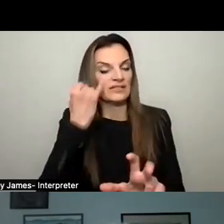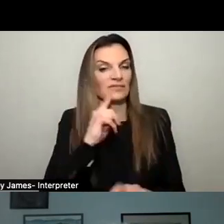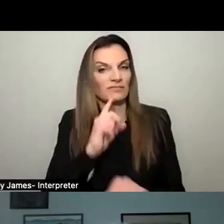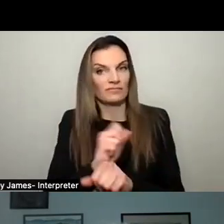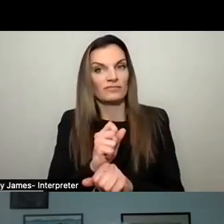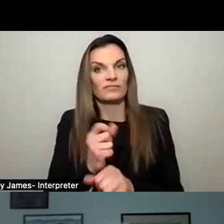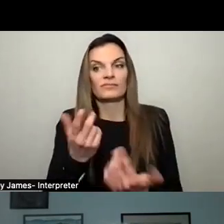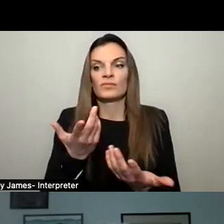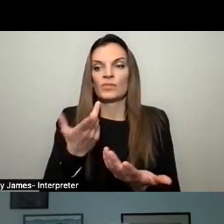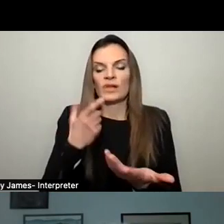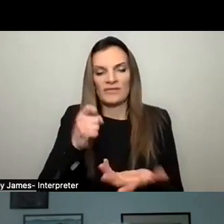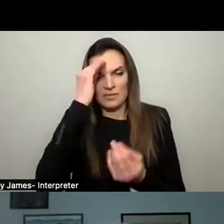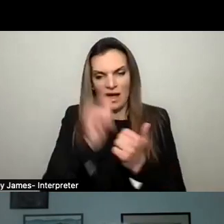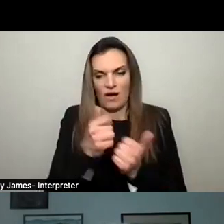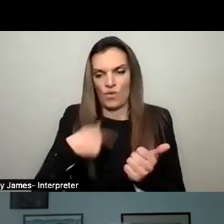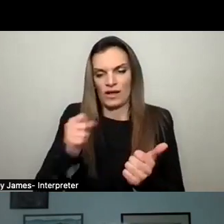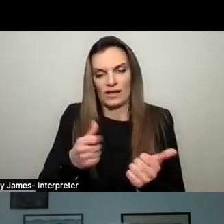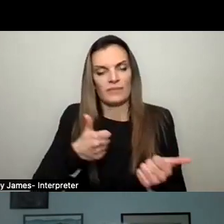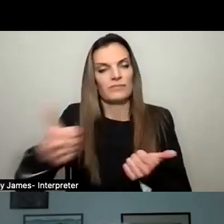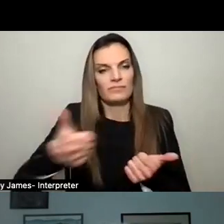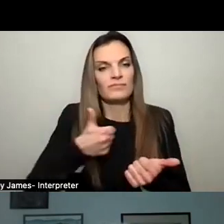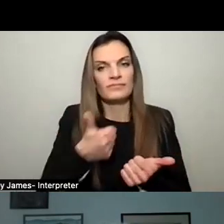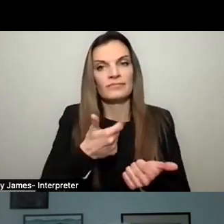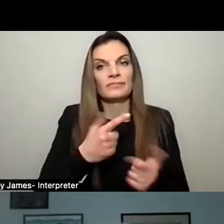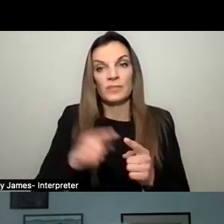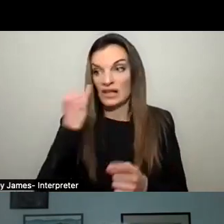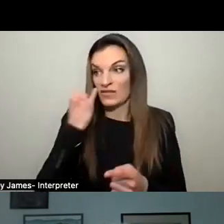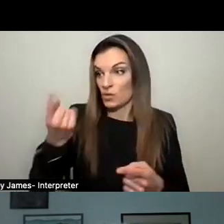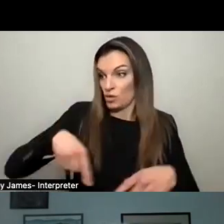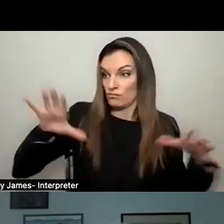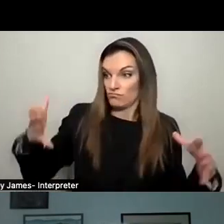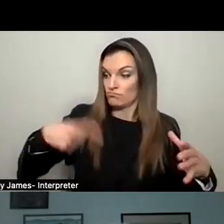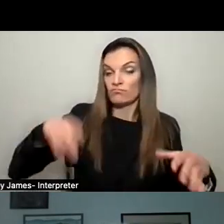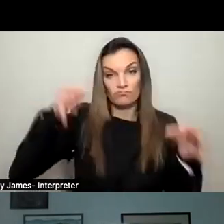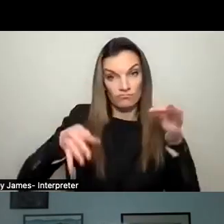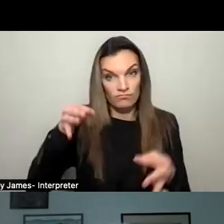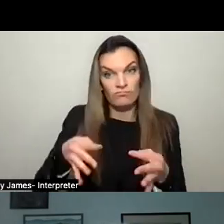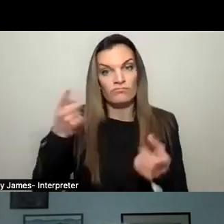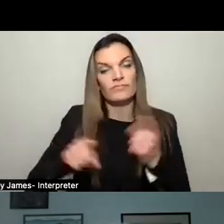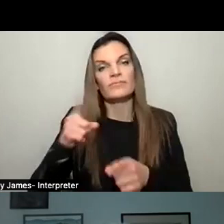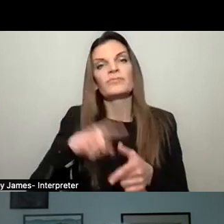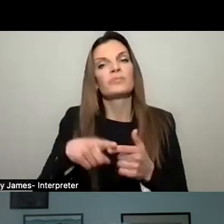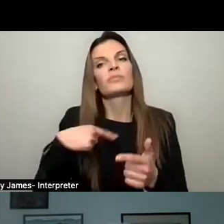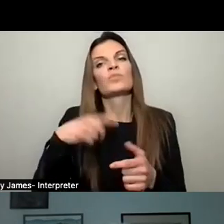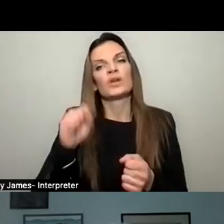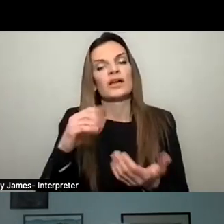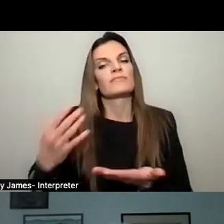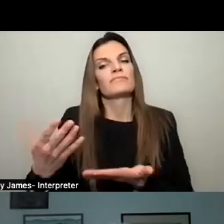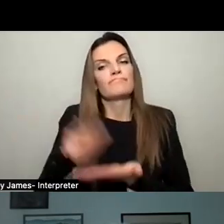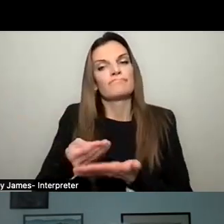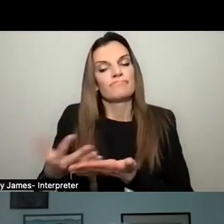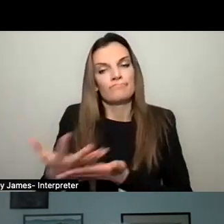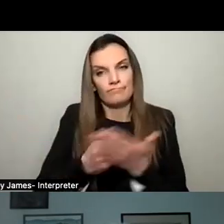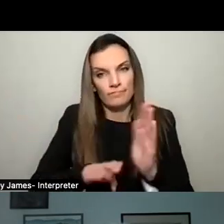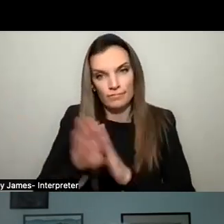inside of our village. But as a community, we agreed to do that. I think we can then siphon economic development from the bridge and